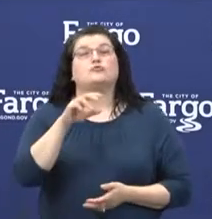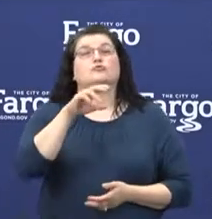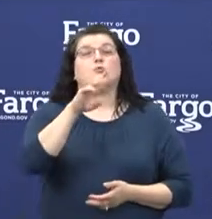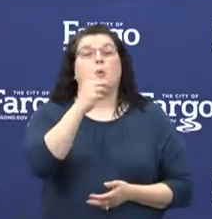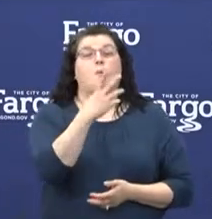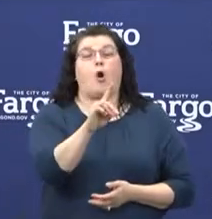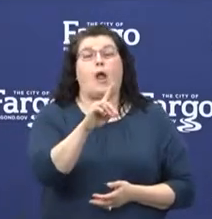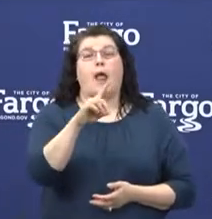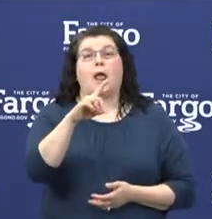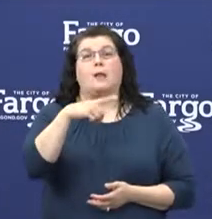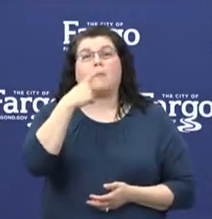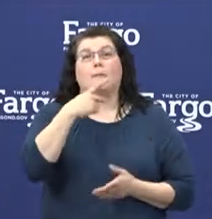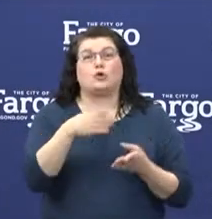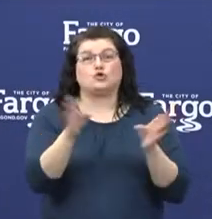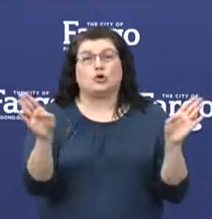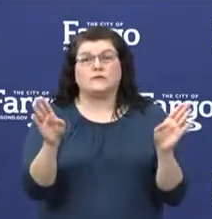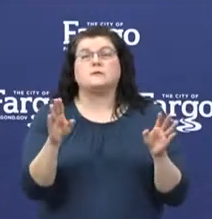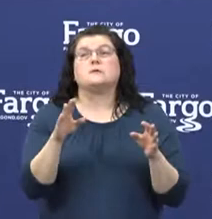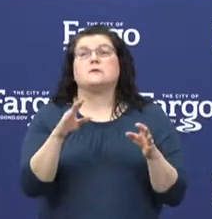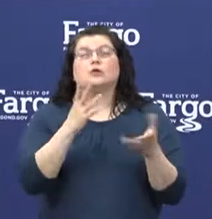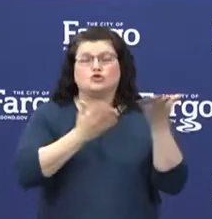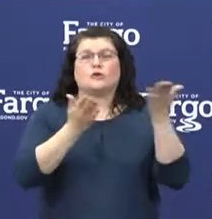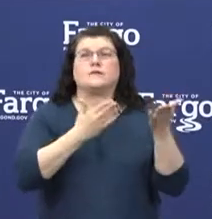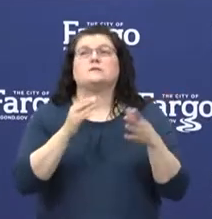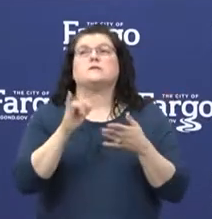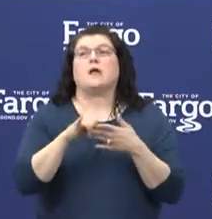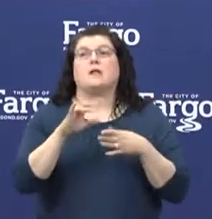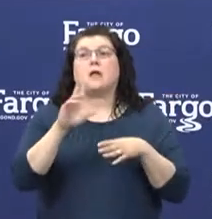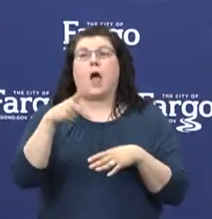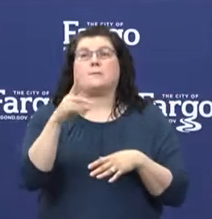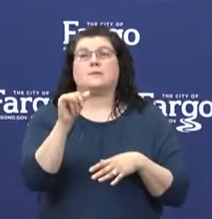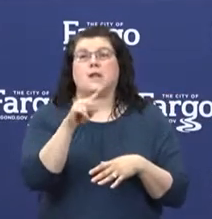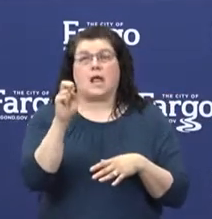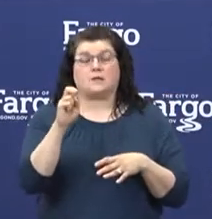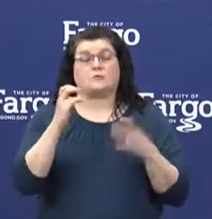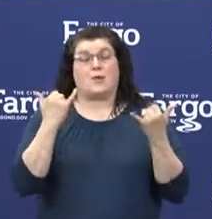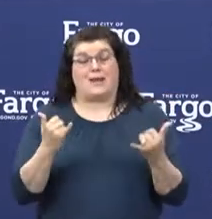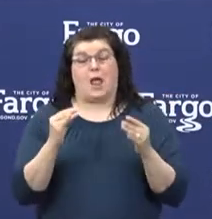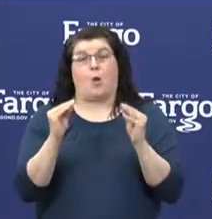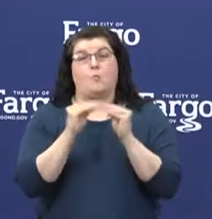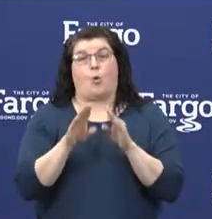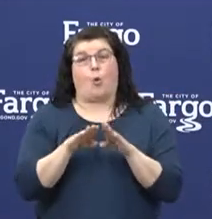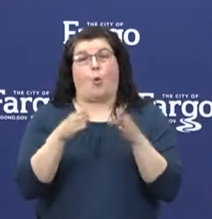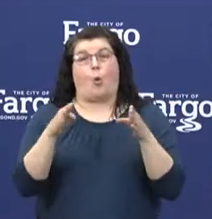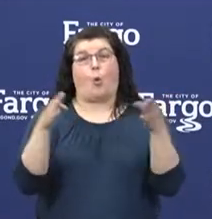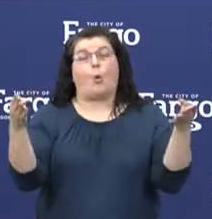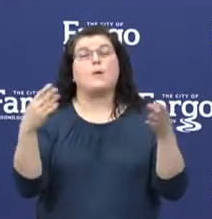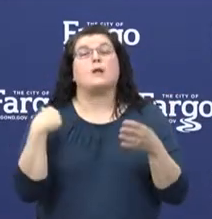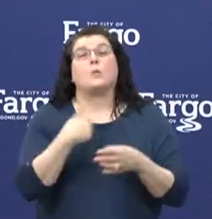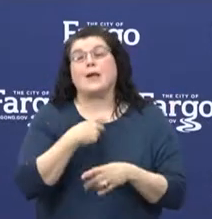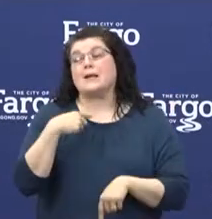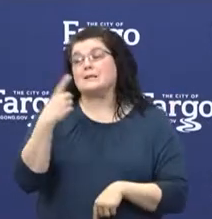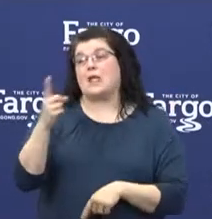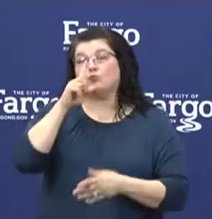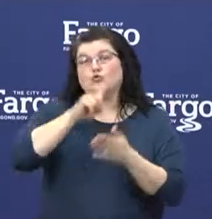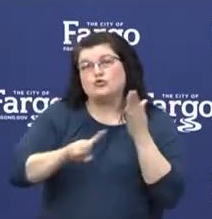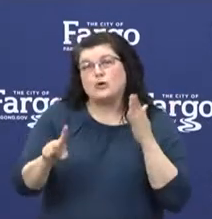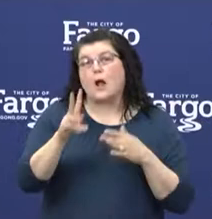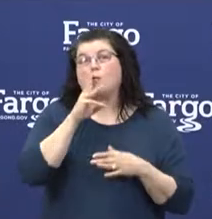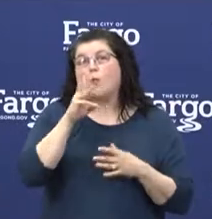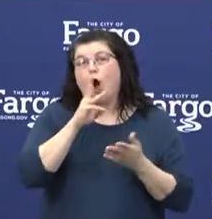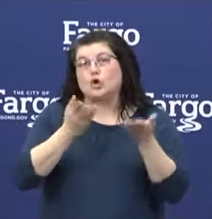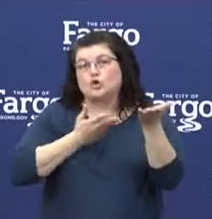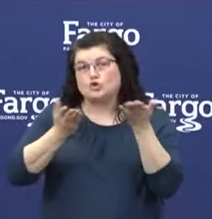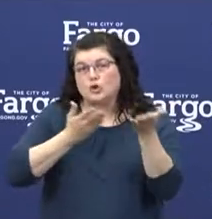update. As eligible Moorhead businesses are reopening, NPS is reminding businesses to check the private water services